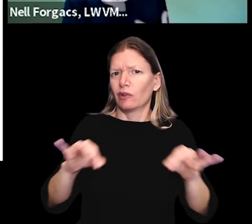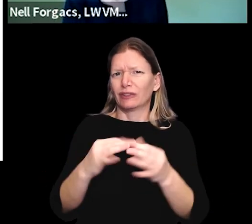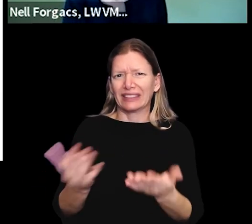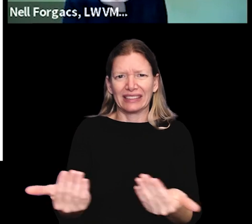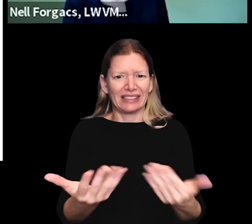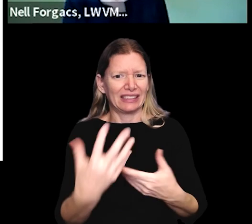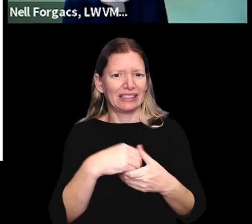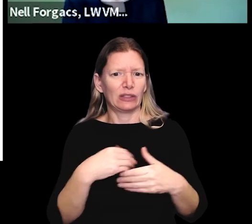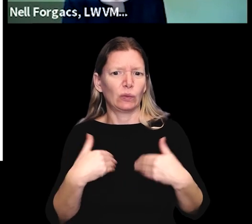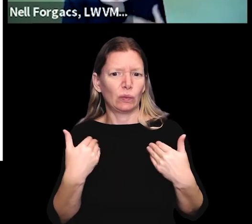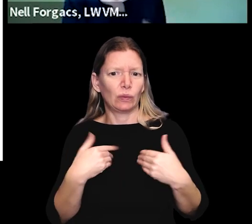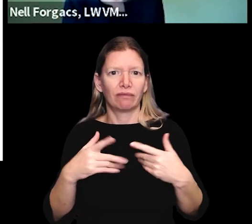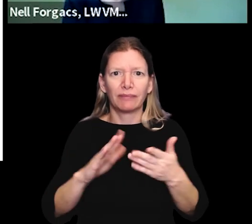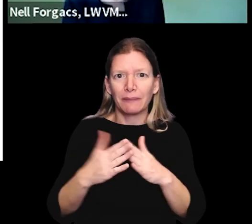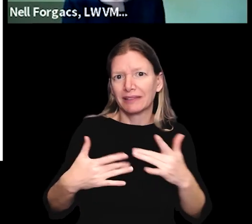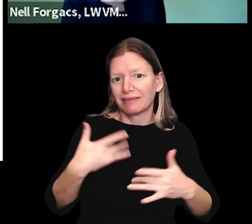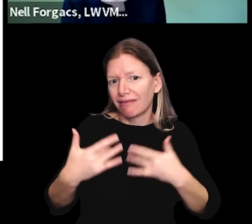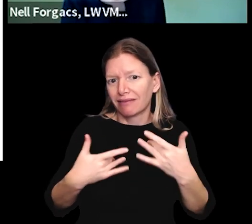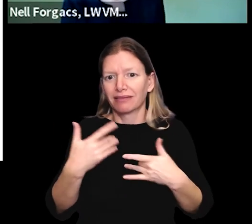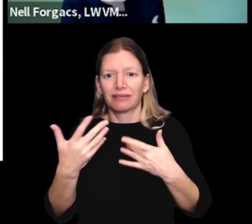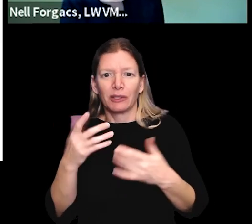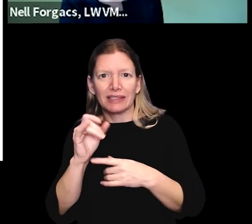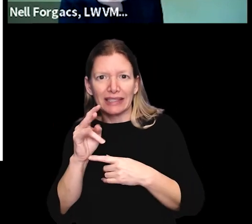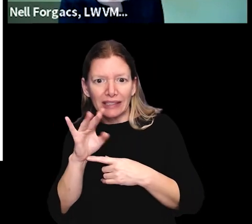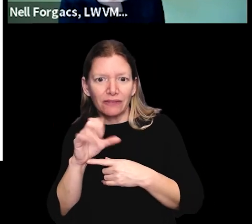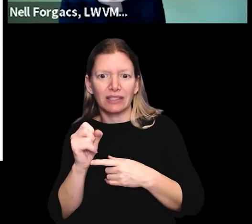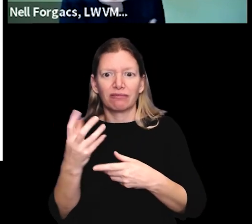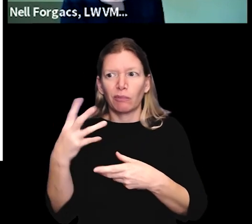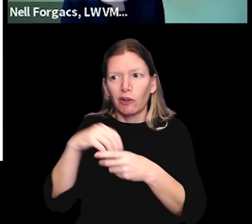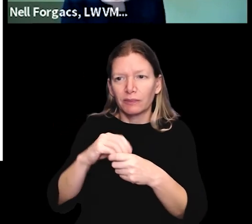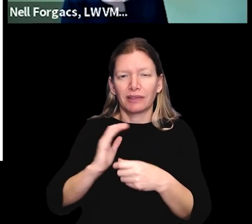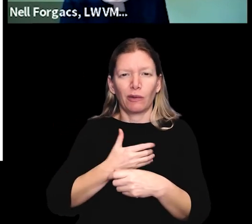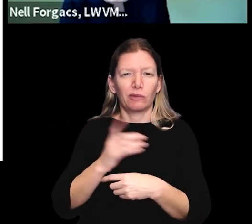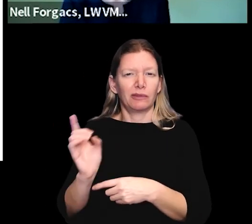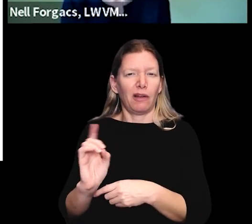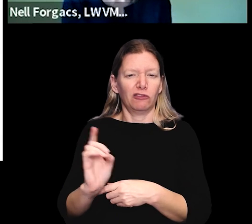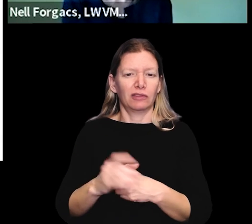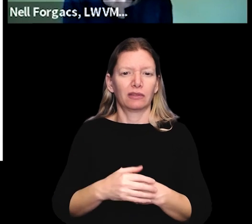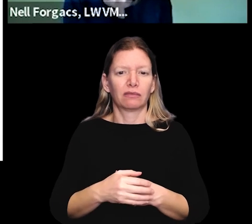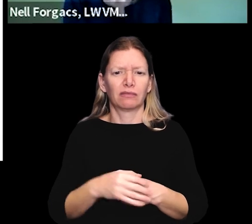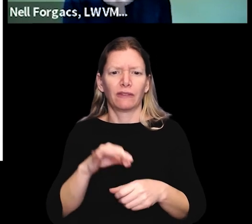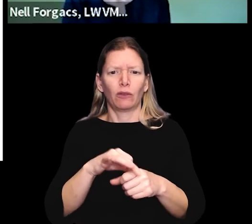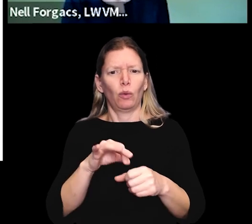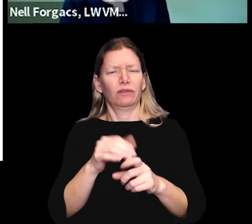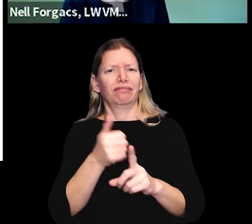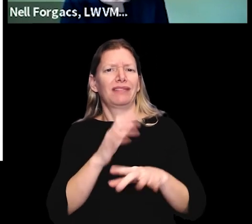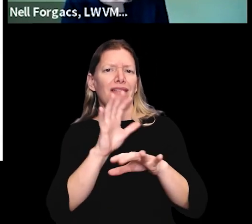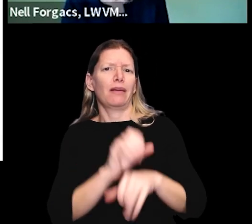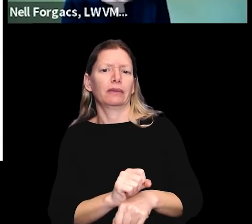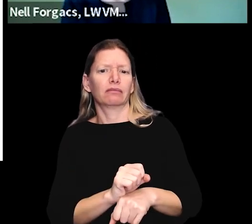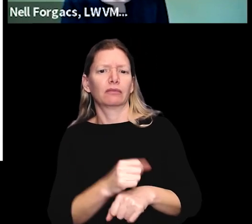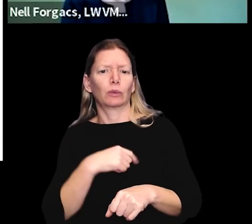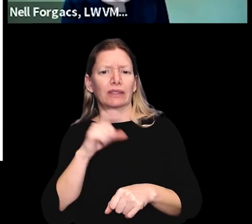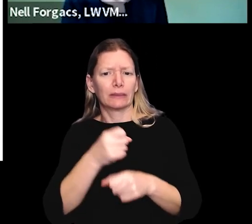engage our youth and get them excited about civics and participating in our democracy. Voting is a